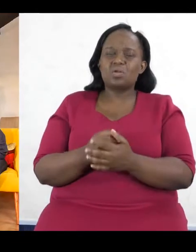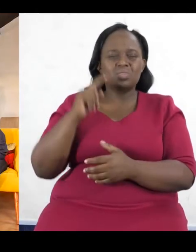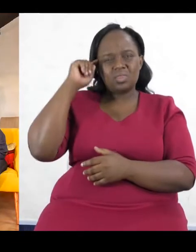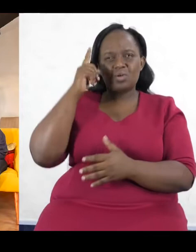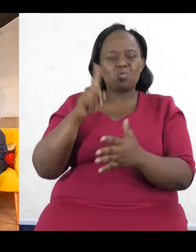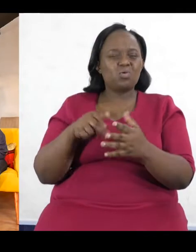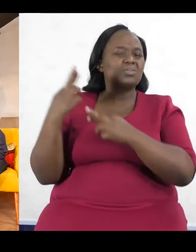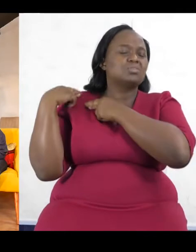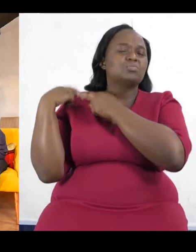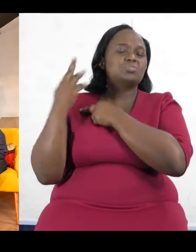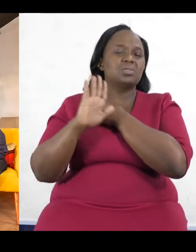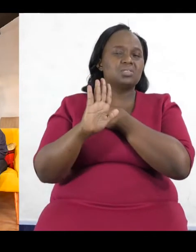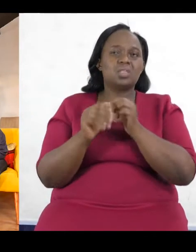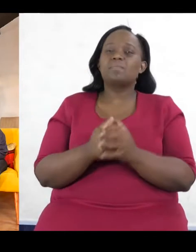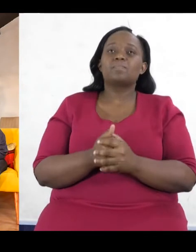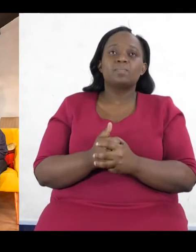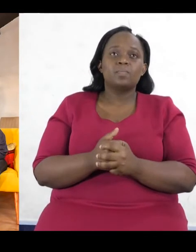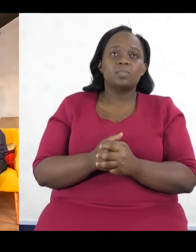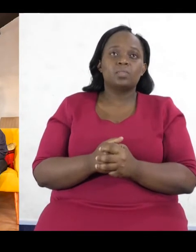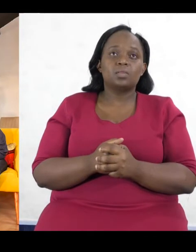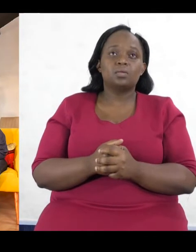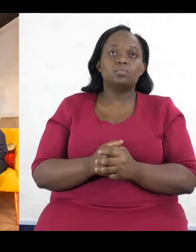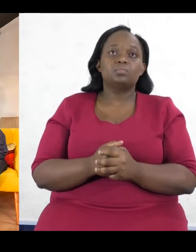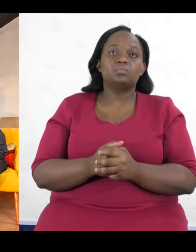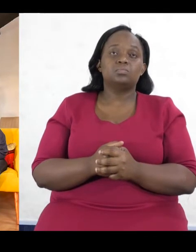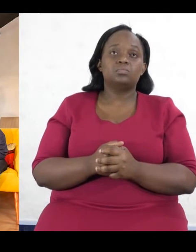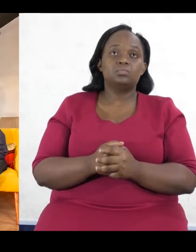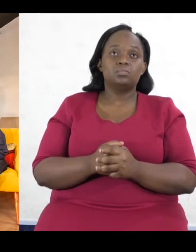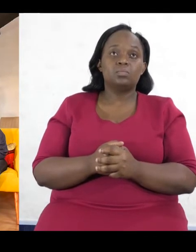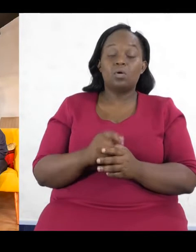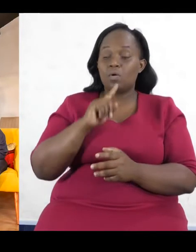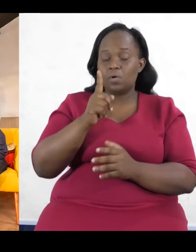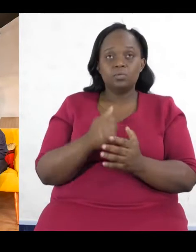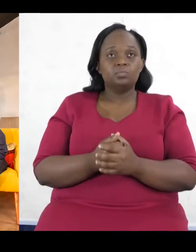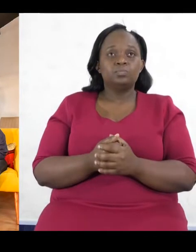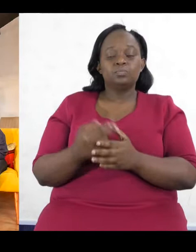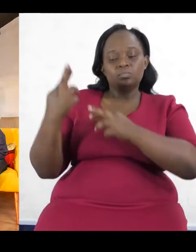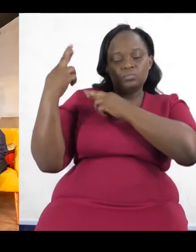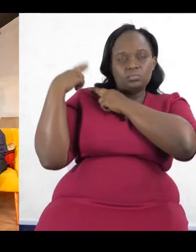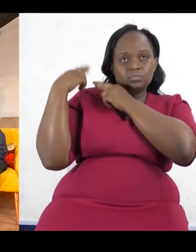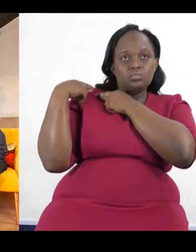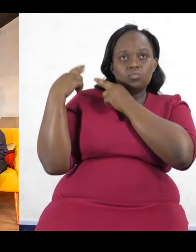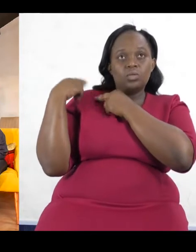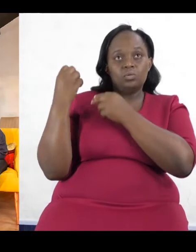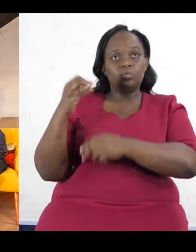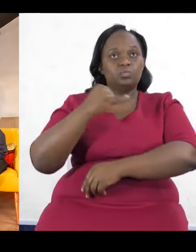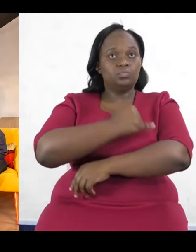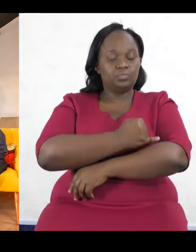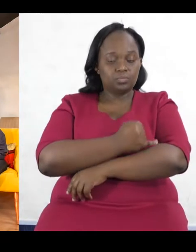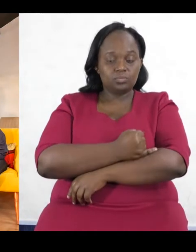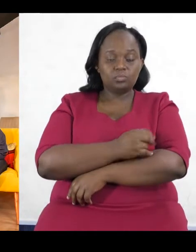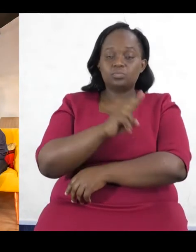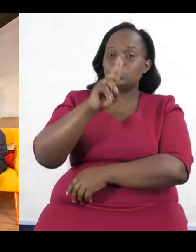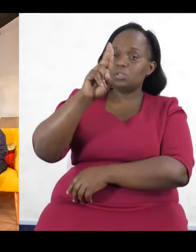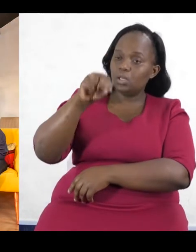I can comment. So the role of an institution like the National Youth Council, the Ministry of